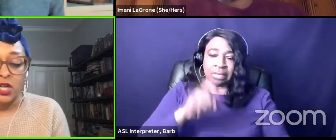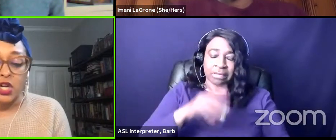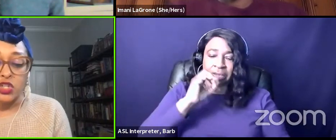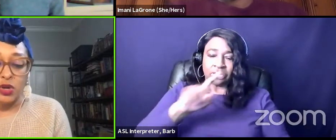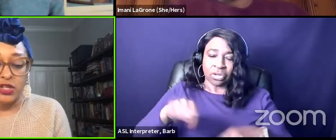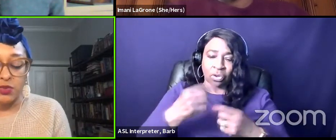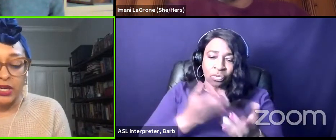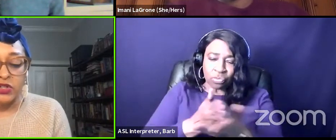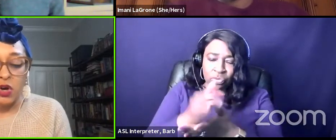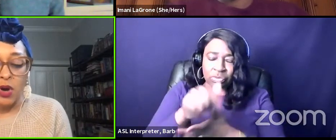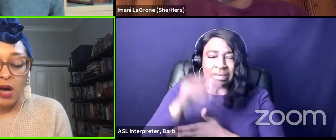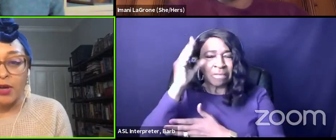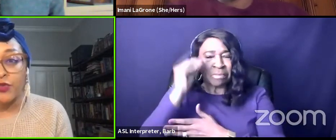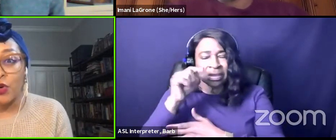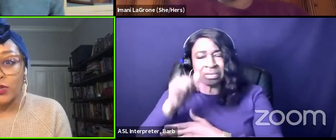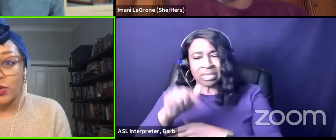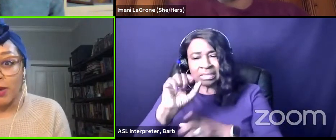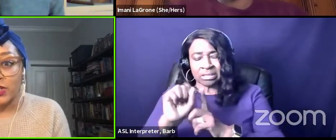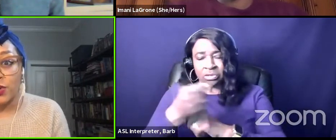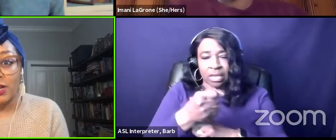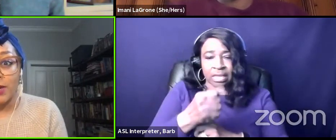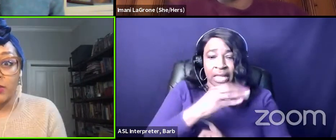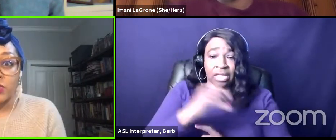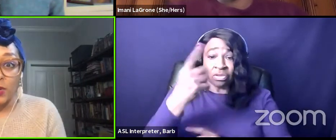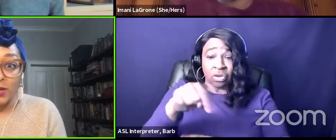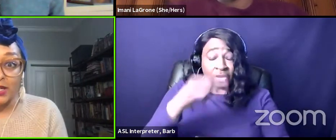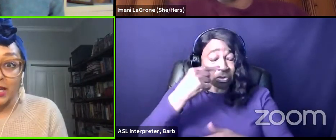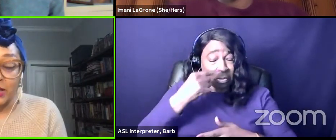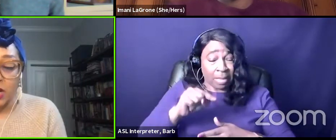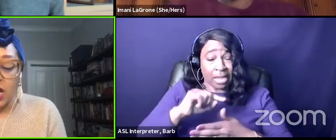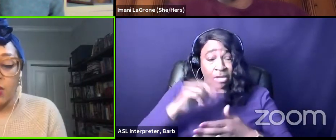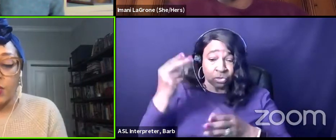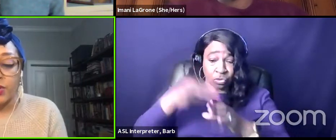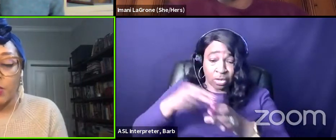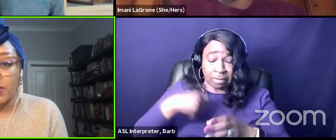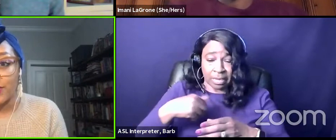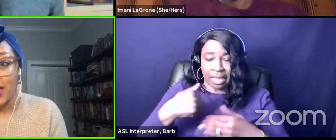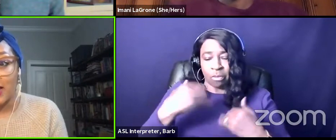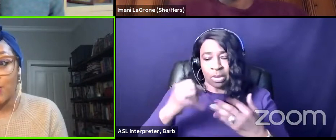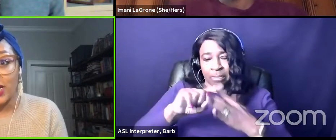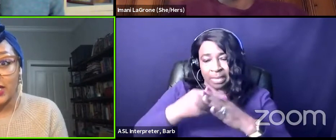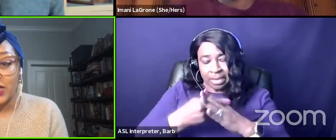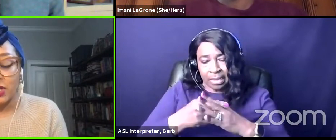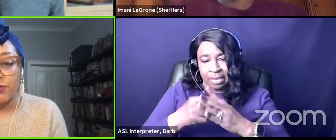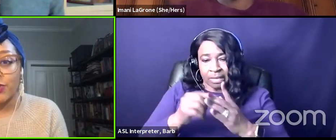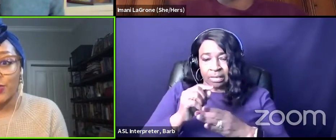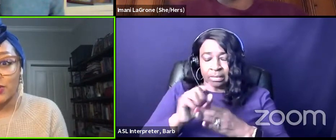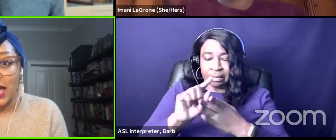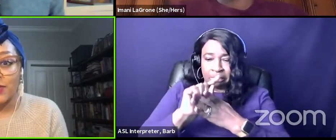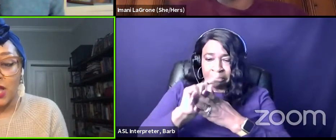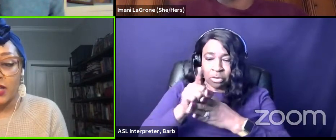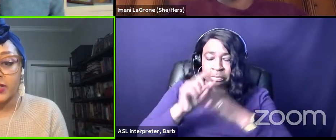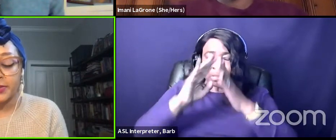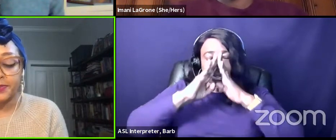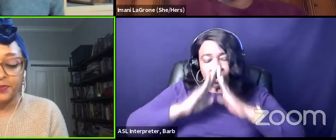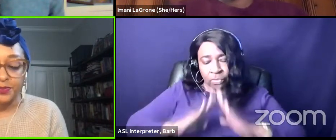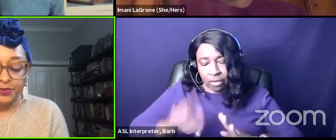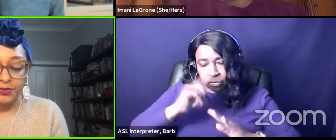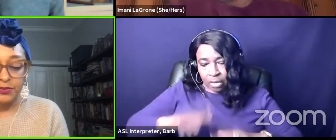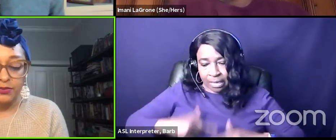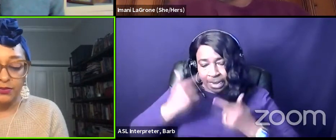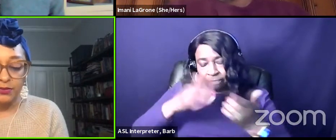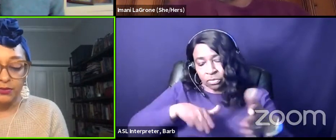ordeal during this week so um if you all don't mind joining me i just want to begin uh with a moment of silent recognition for those lives lost